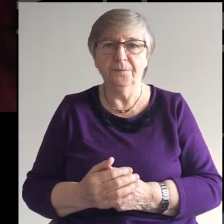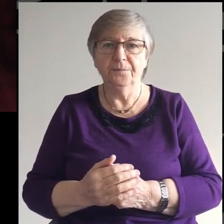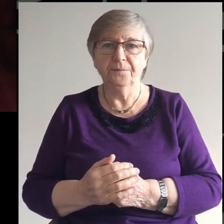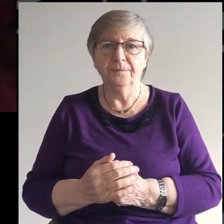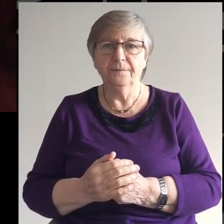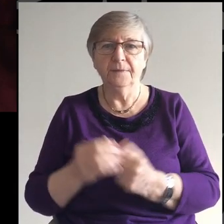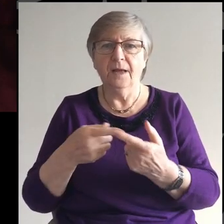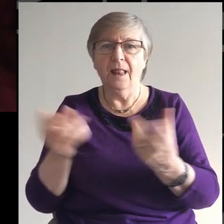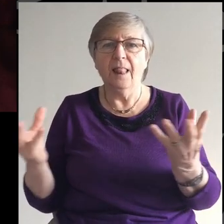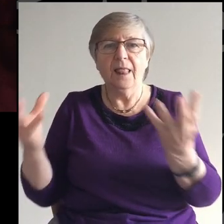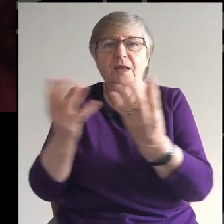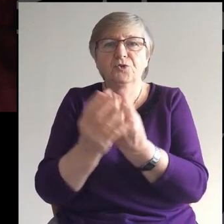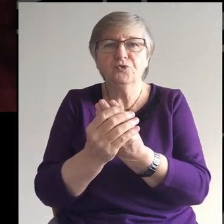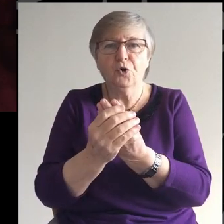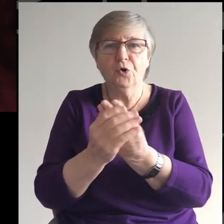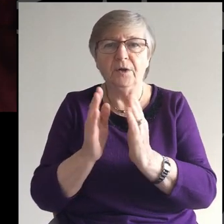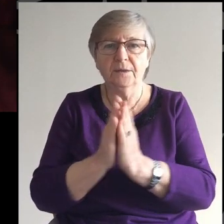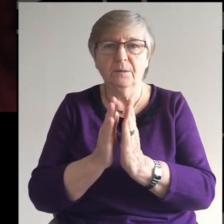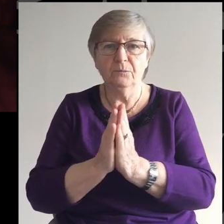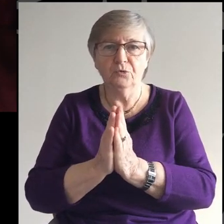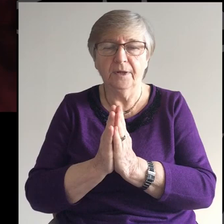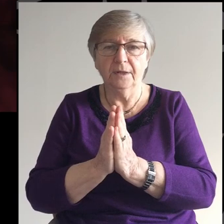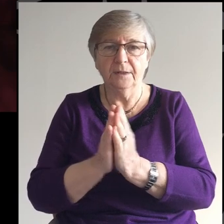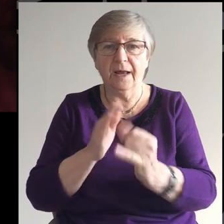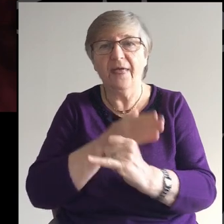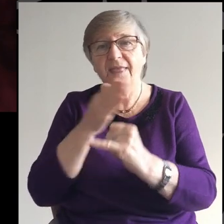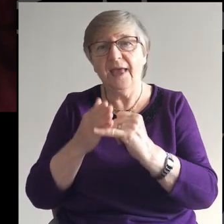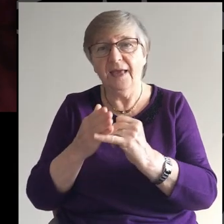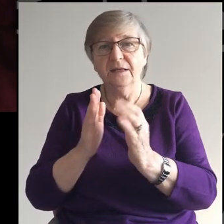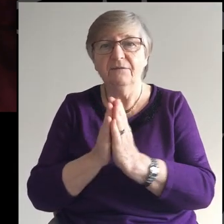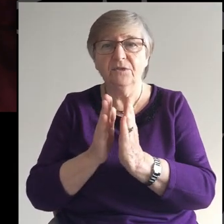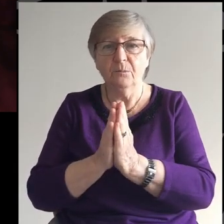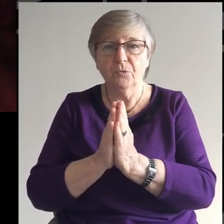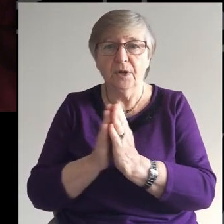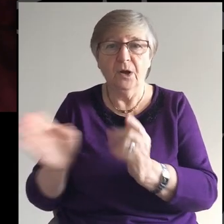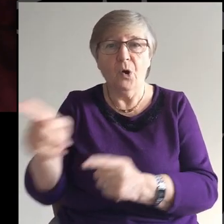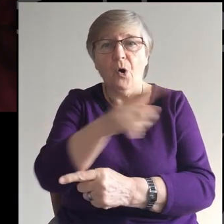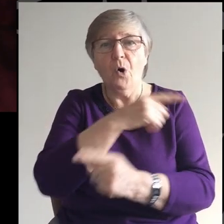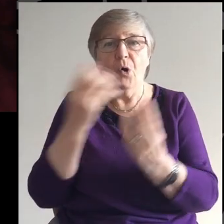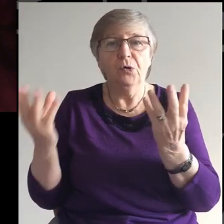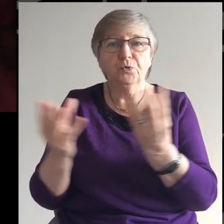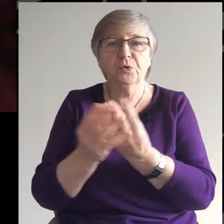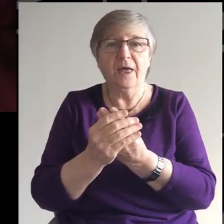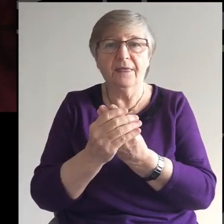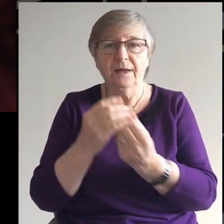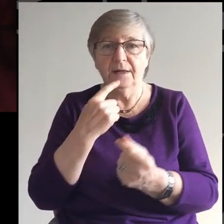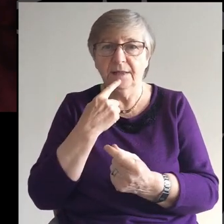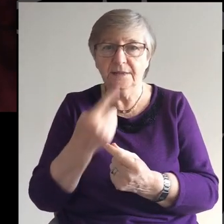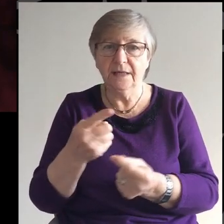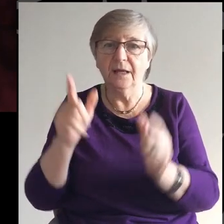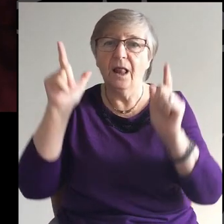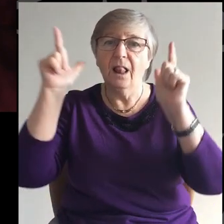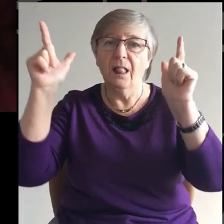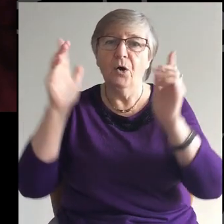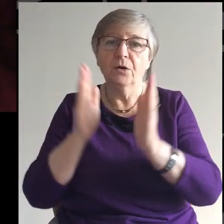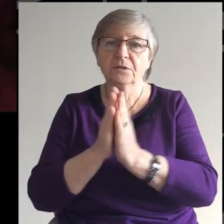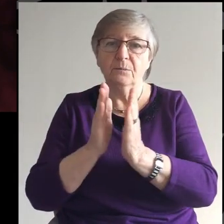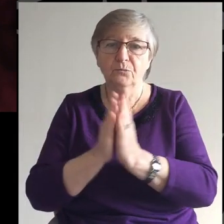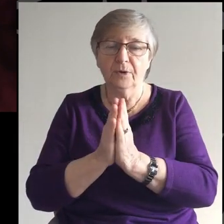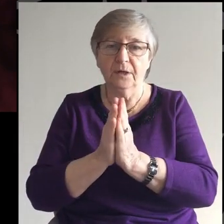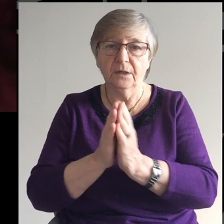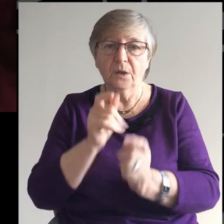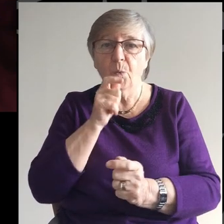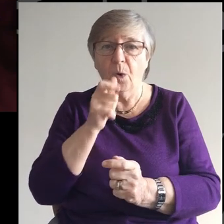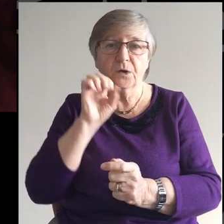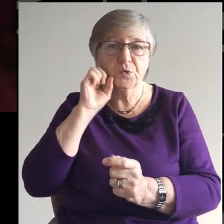Let's join together in prayer and we'll be gathering up the words of our prayers in the Lord's Prayer, the words of